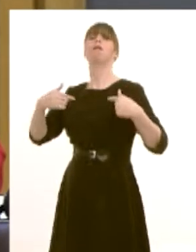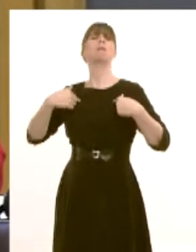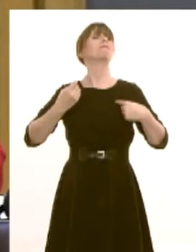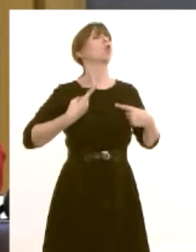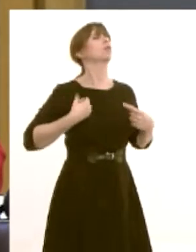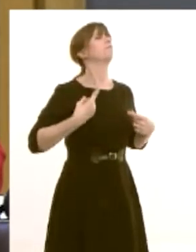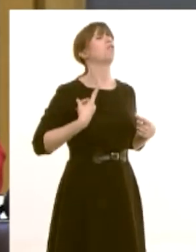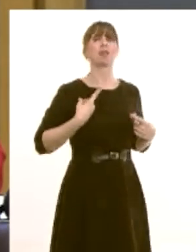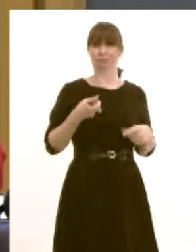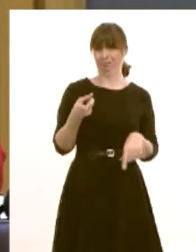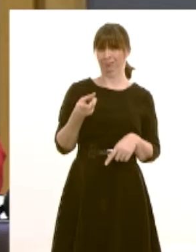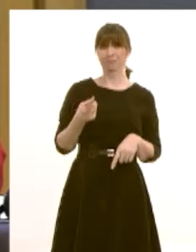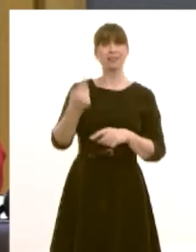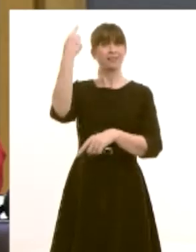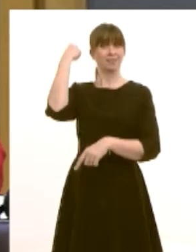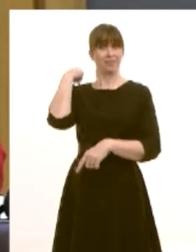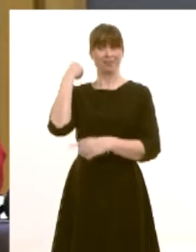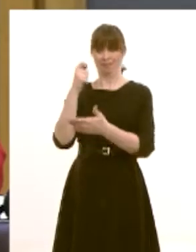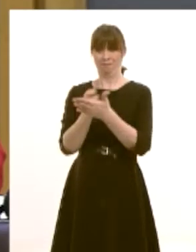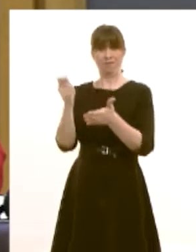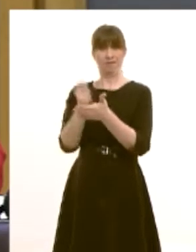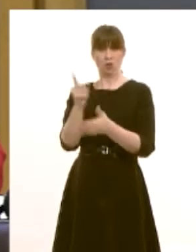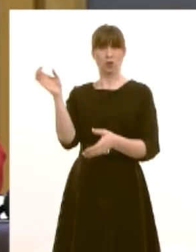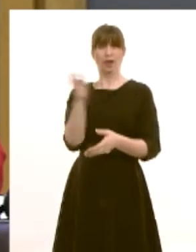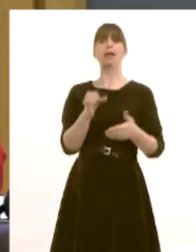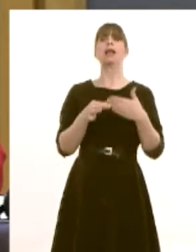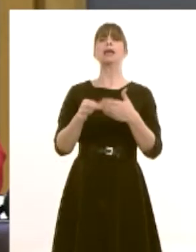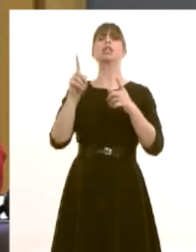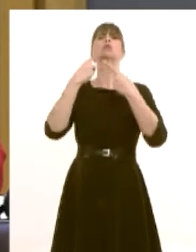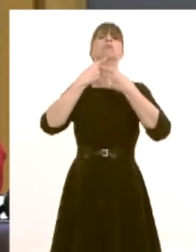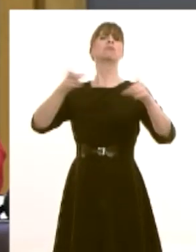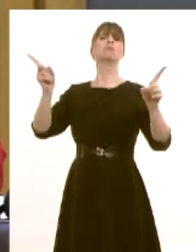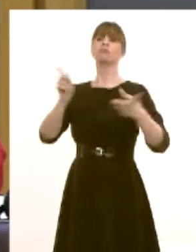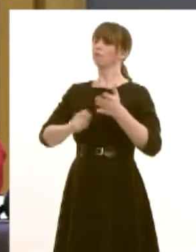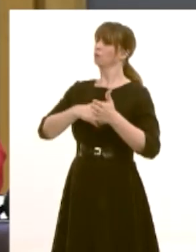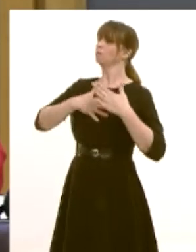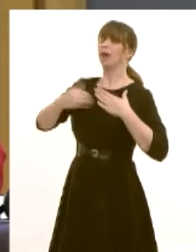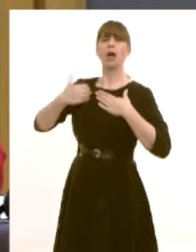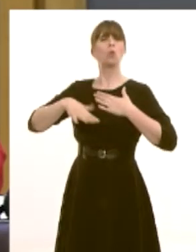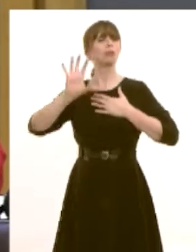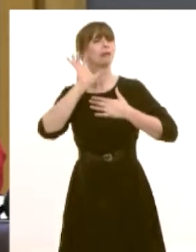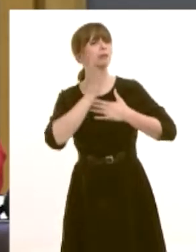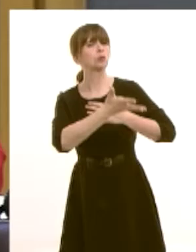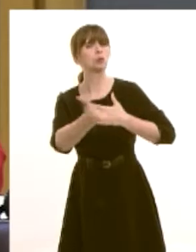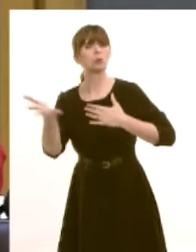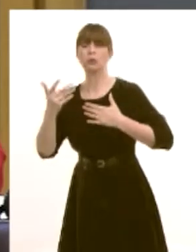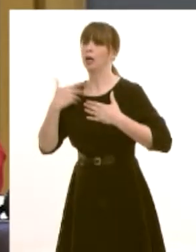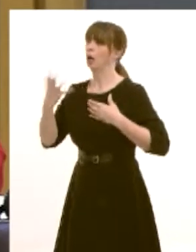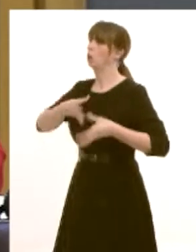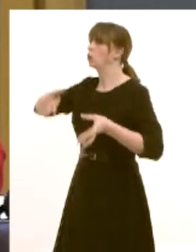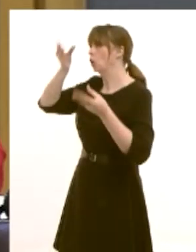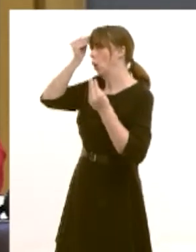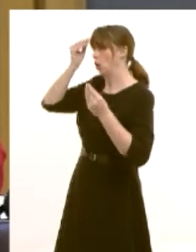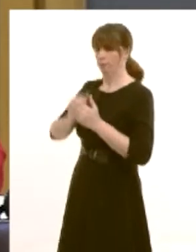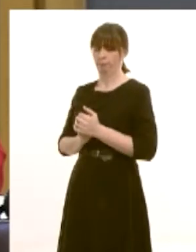day that you were elected leader you said that you wanted to listen and that you wanted to learn now six years